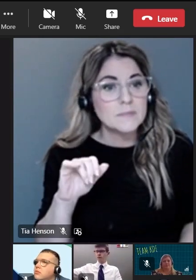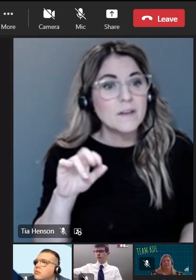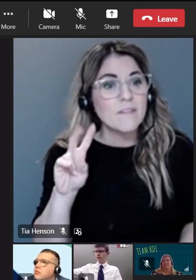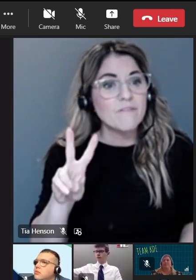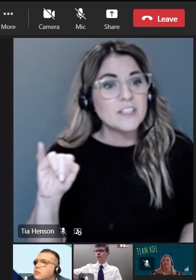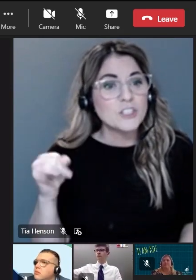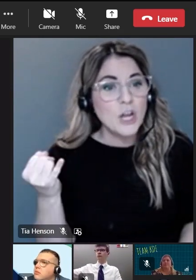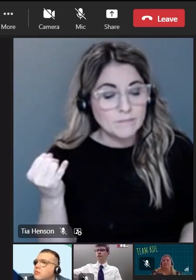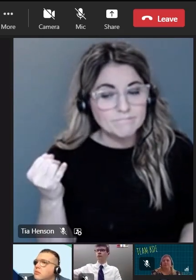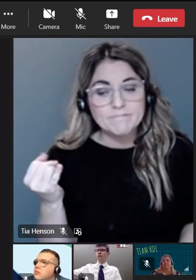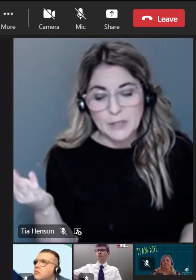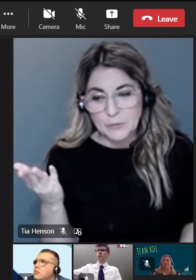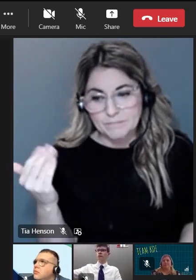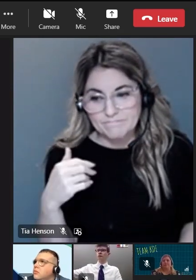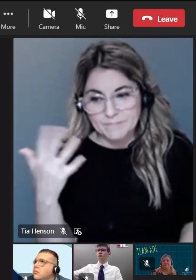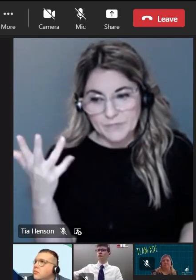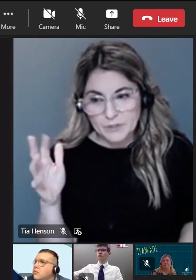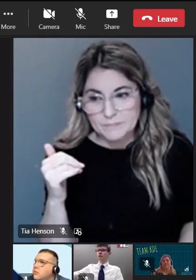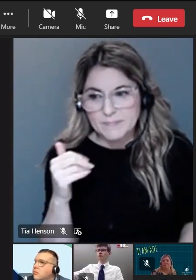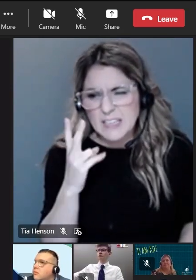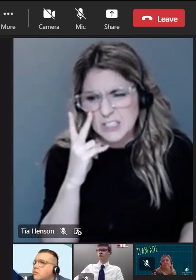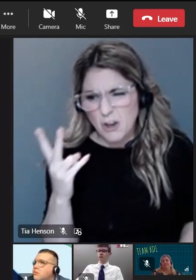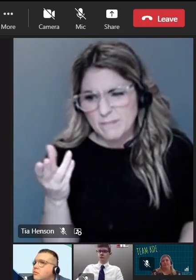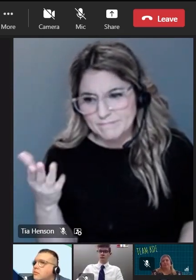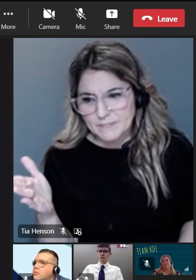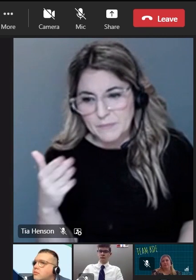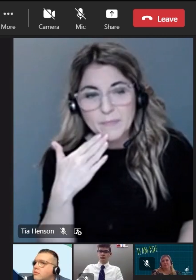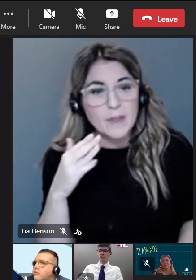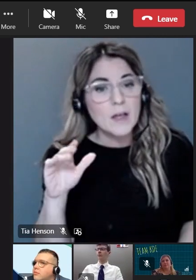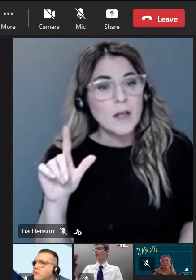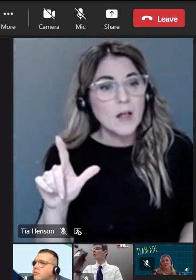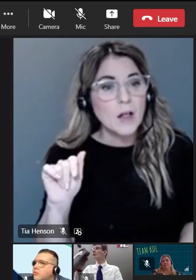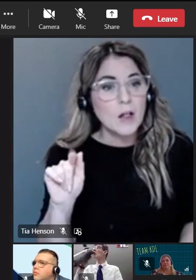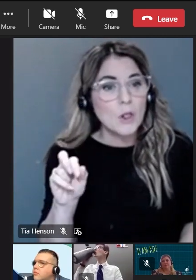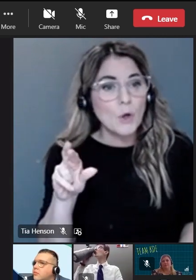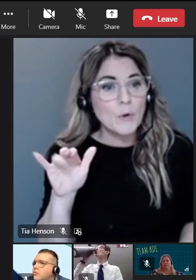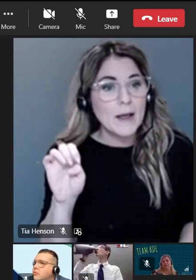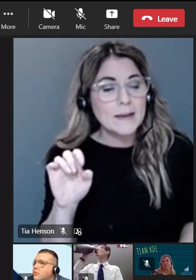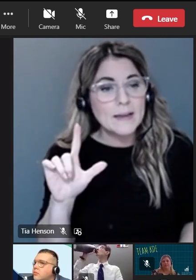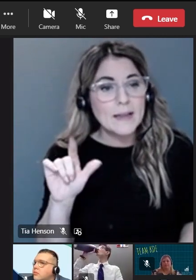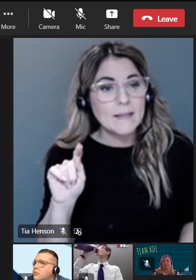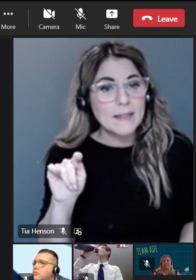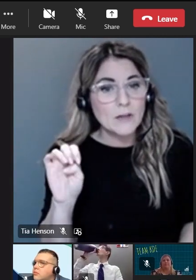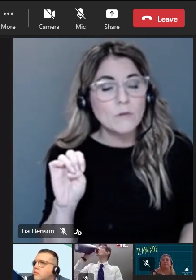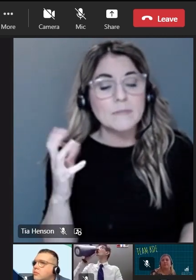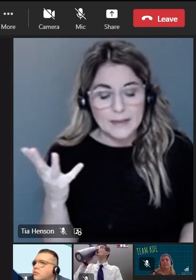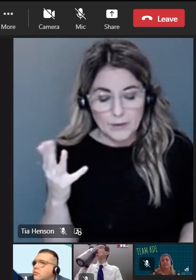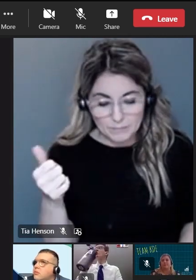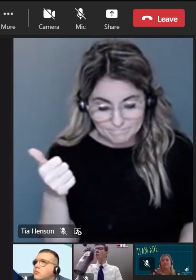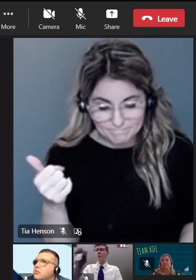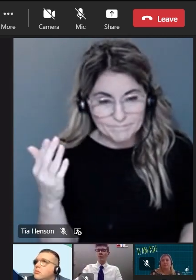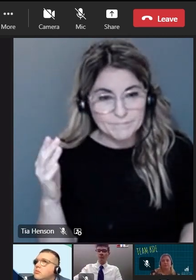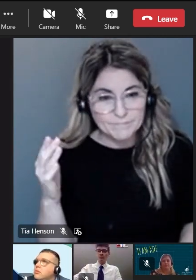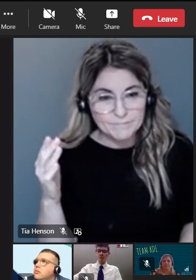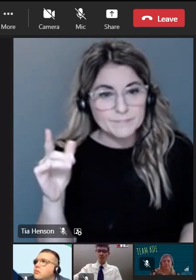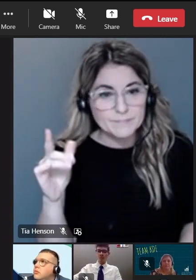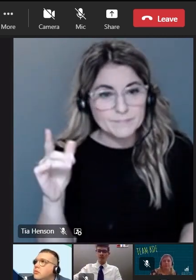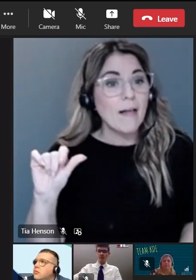VJ. Here. right. I saw you there. Lauren Little. Here. Ella.